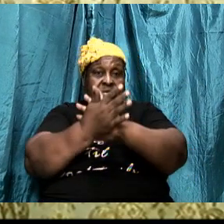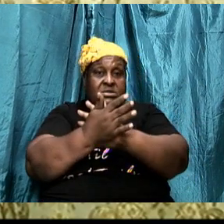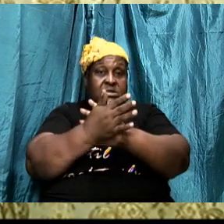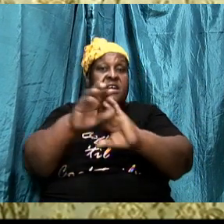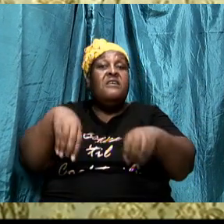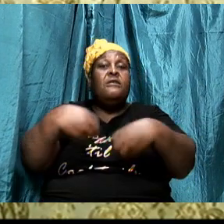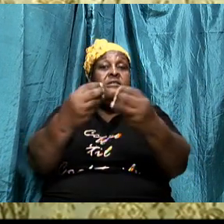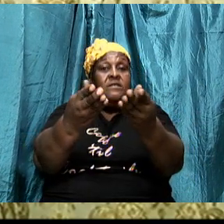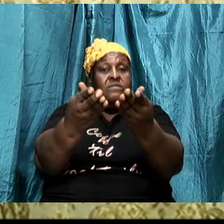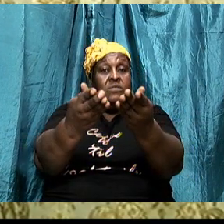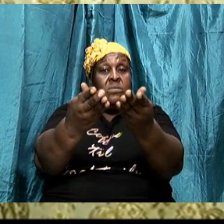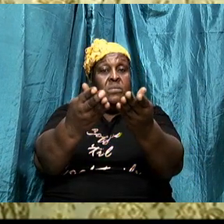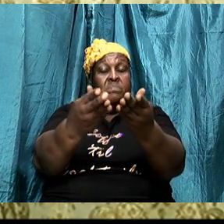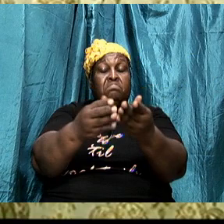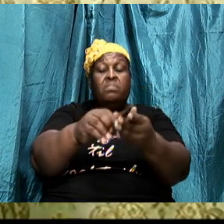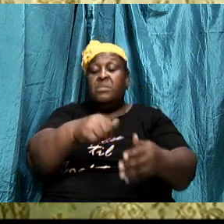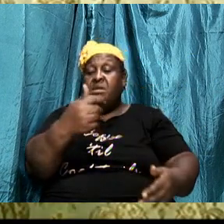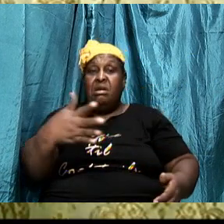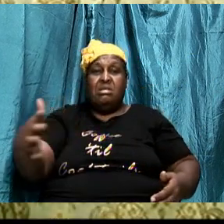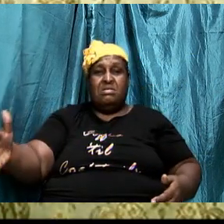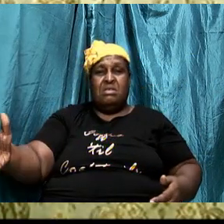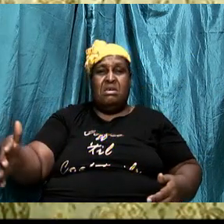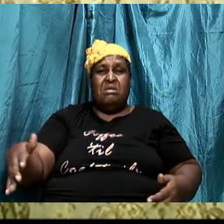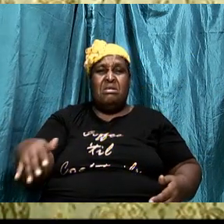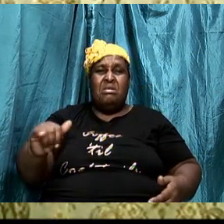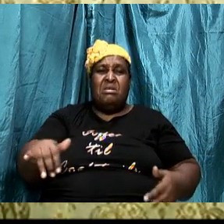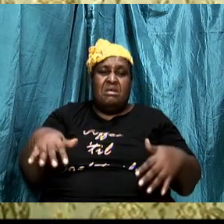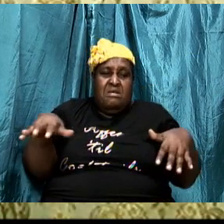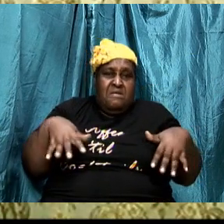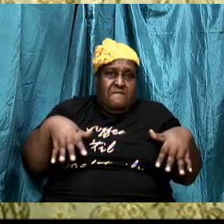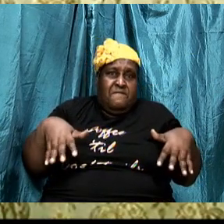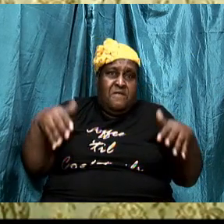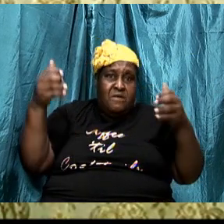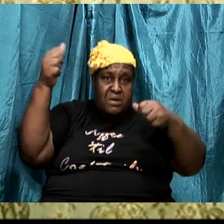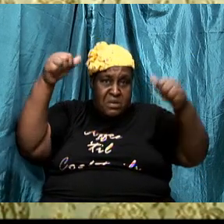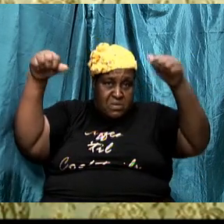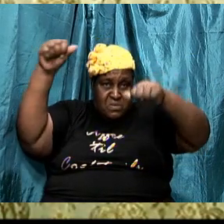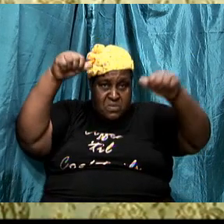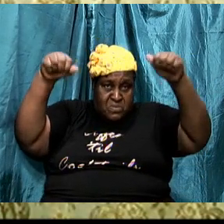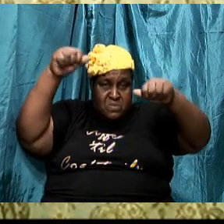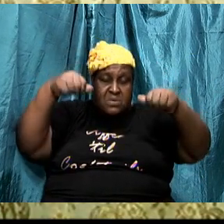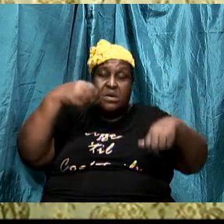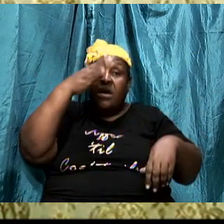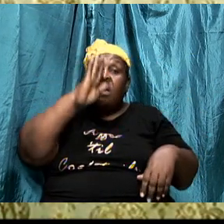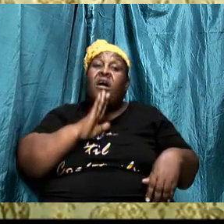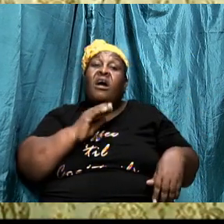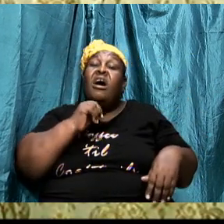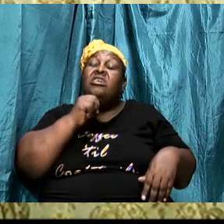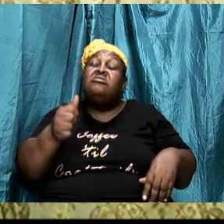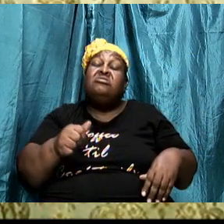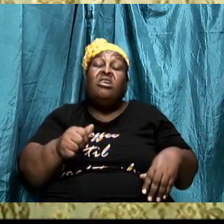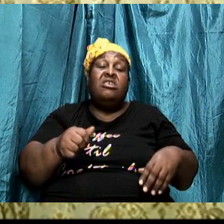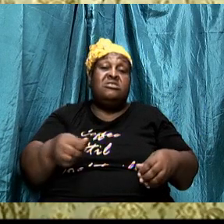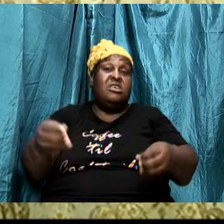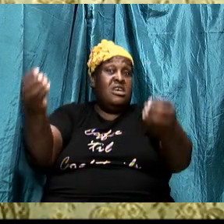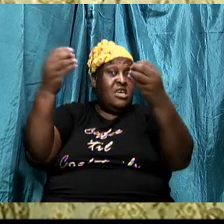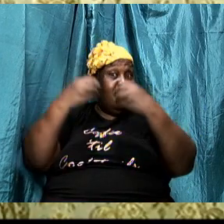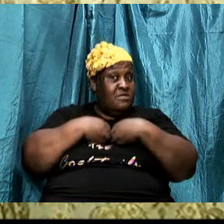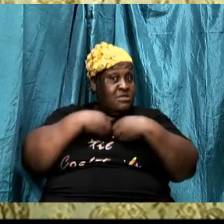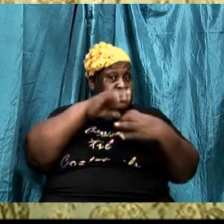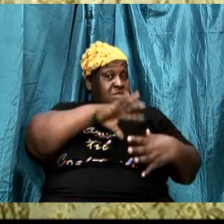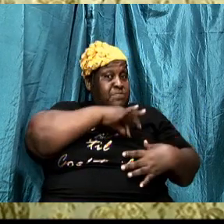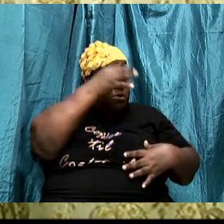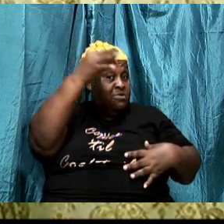anything that is a fear and doubt the Bible says that God has not given us a spirit of